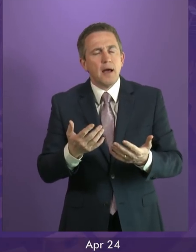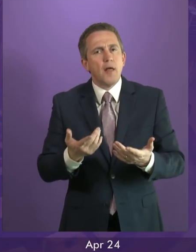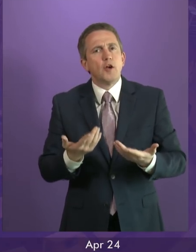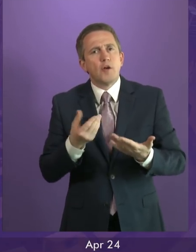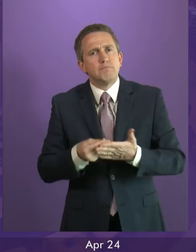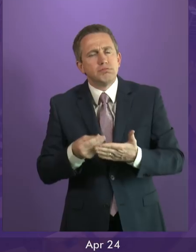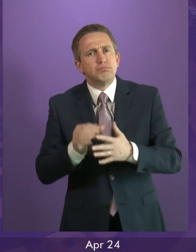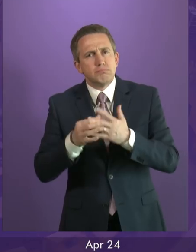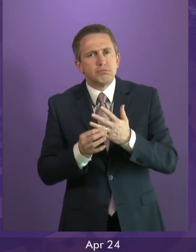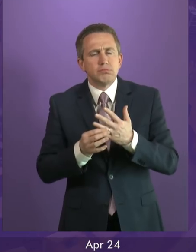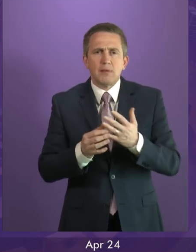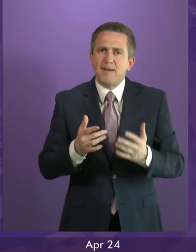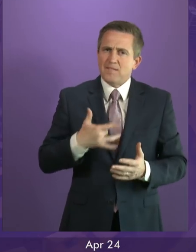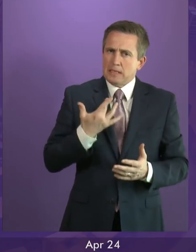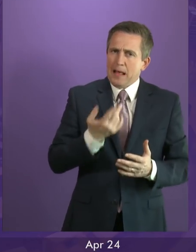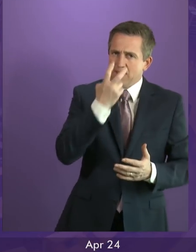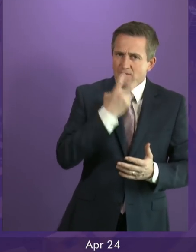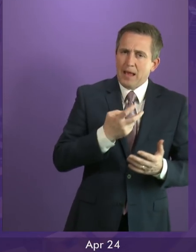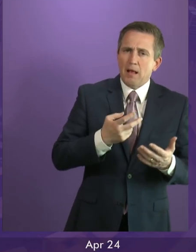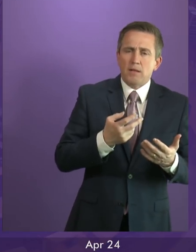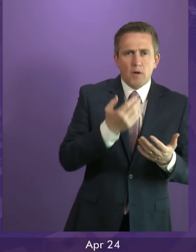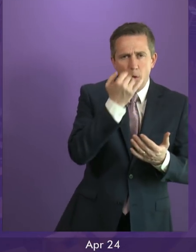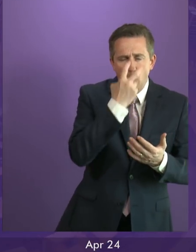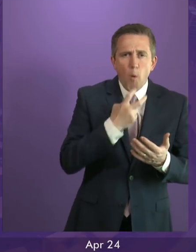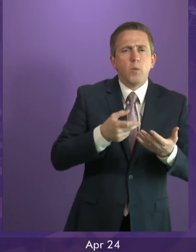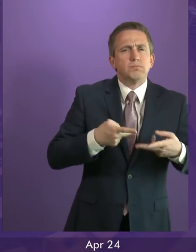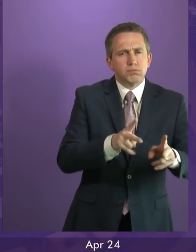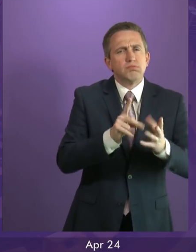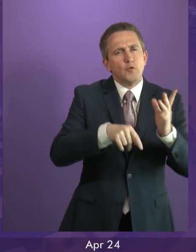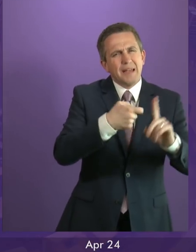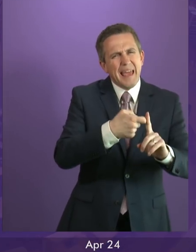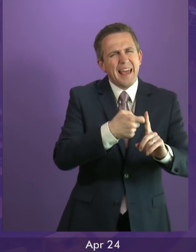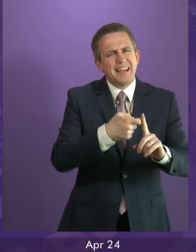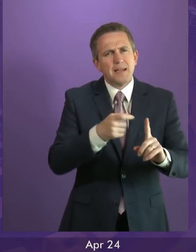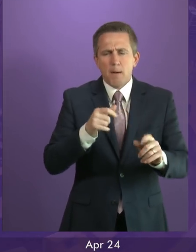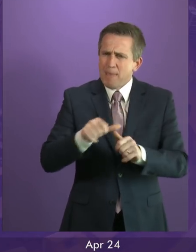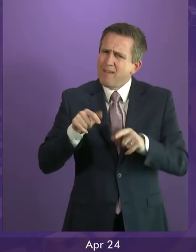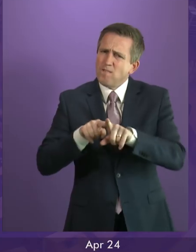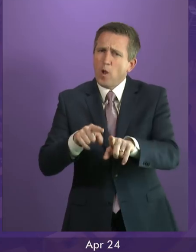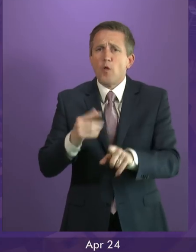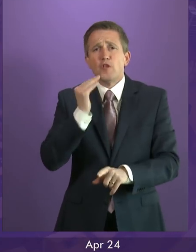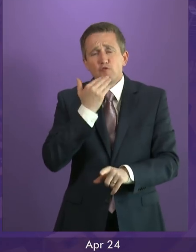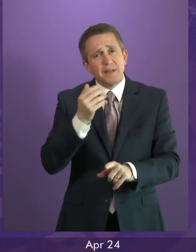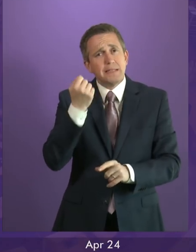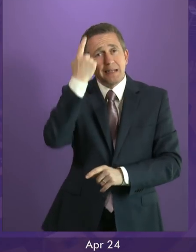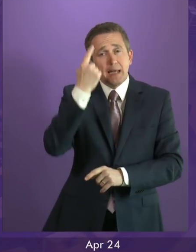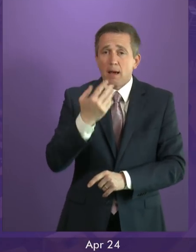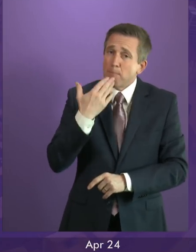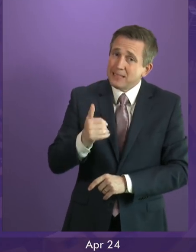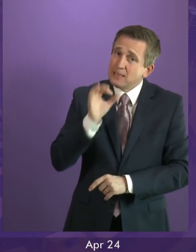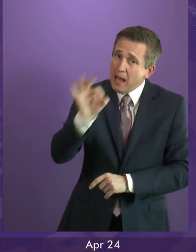than the bold vision for independence that the Greens believe in. So can I ask the First Minister, will the citizens'